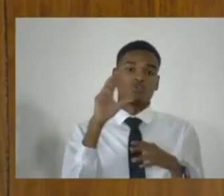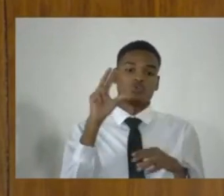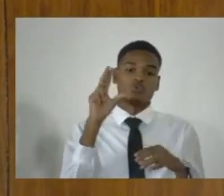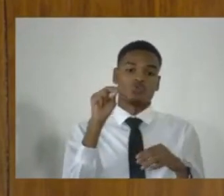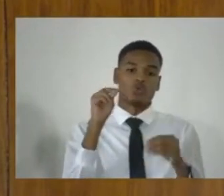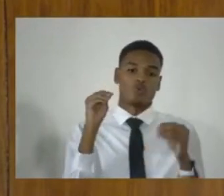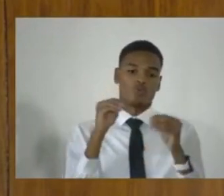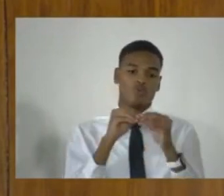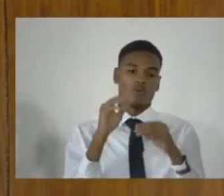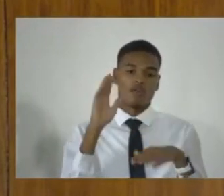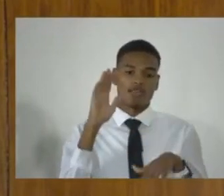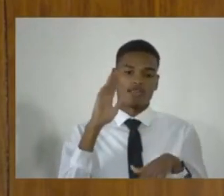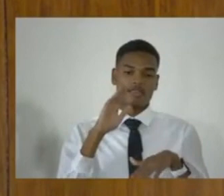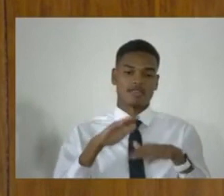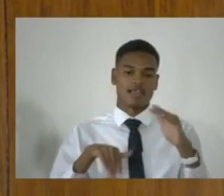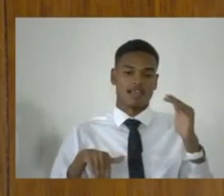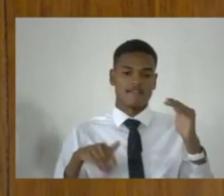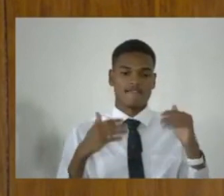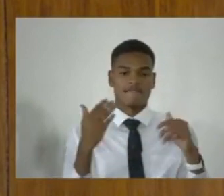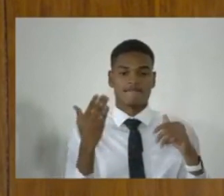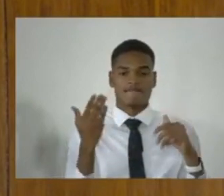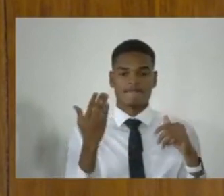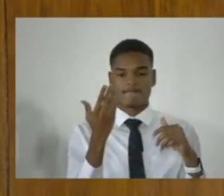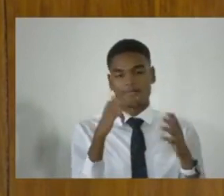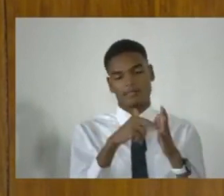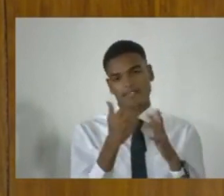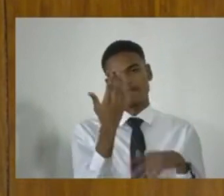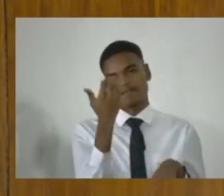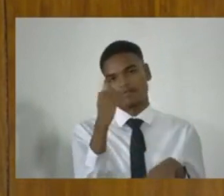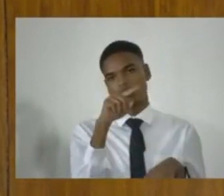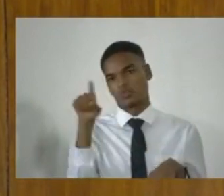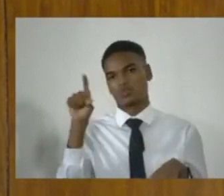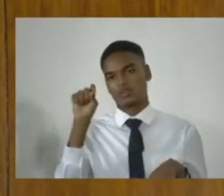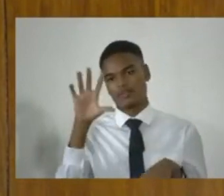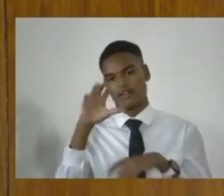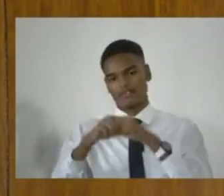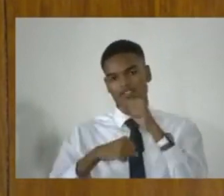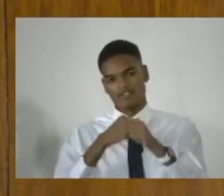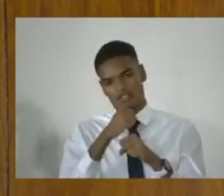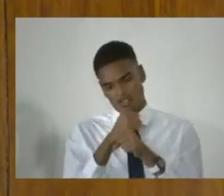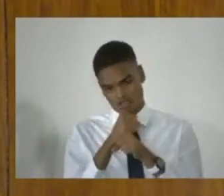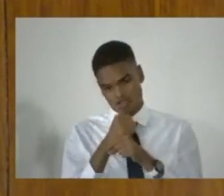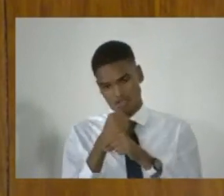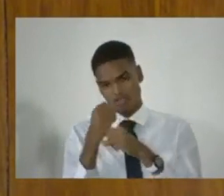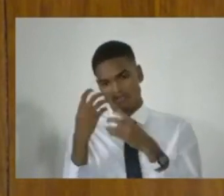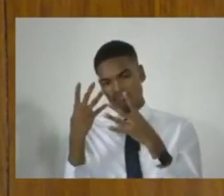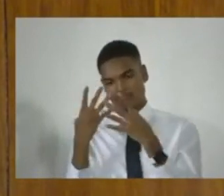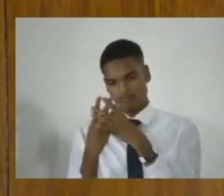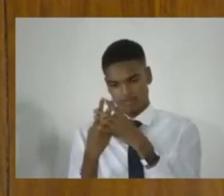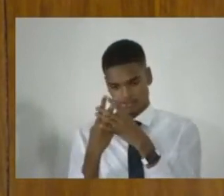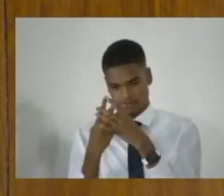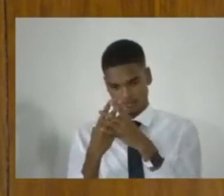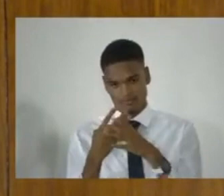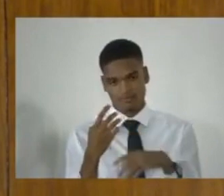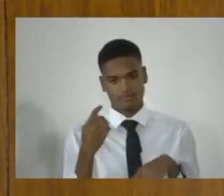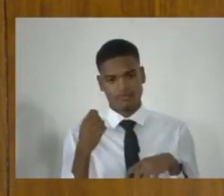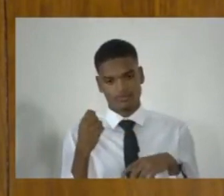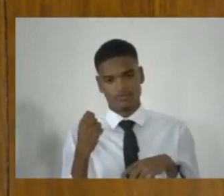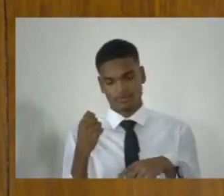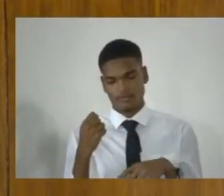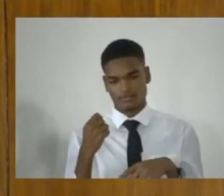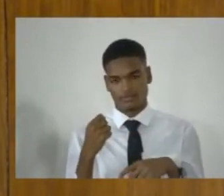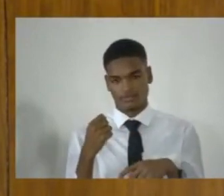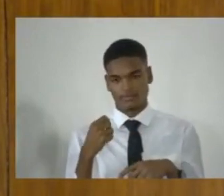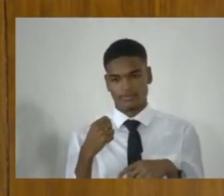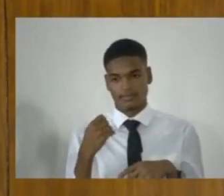25 years. So there's a 15 to 25 year window of discretion for the sentence for that section.